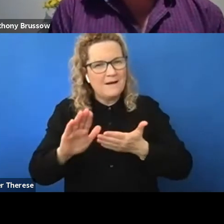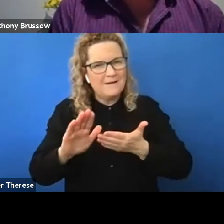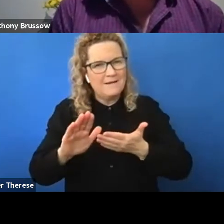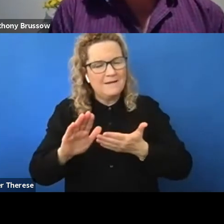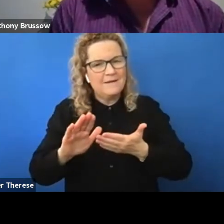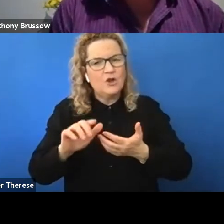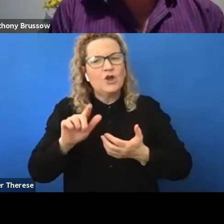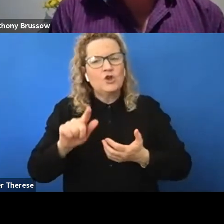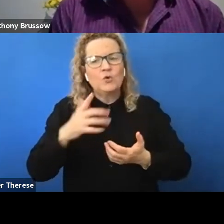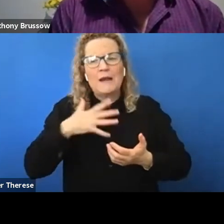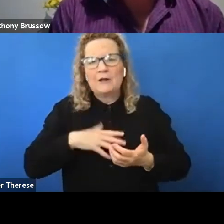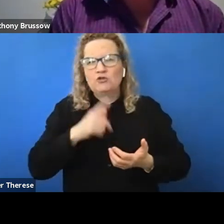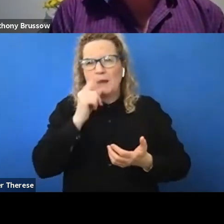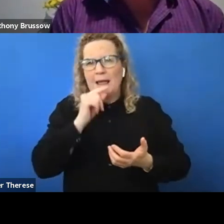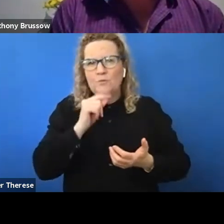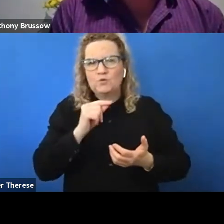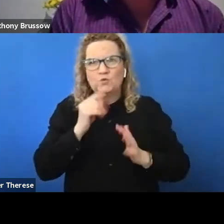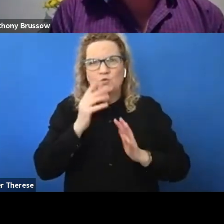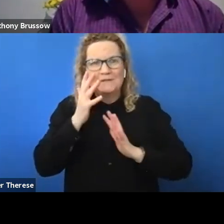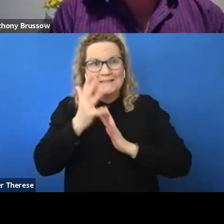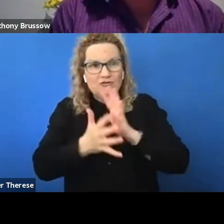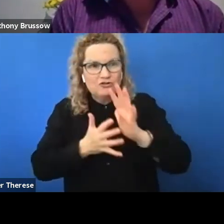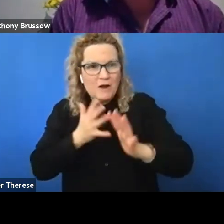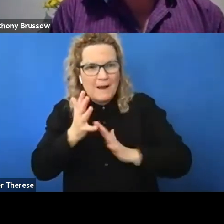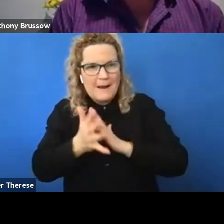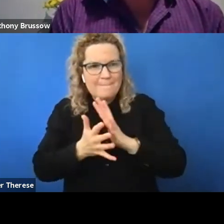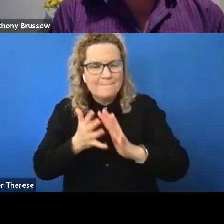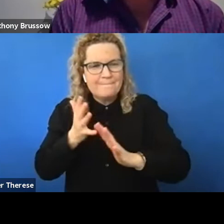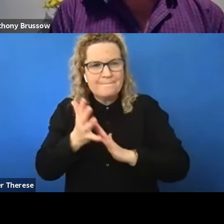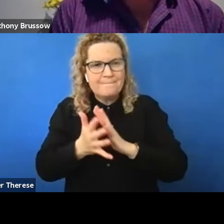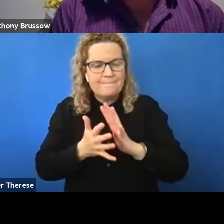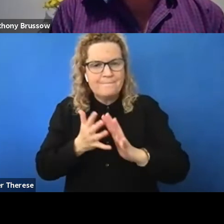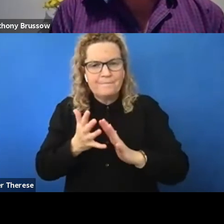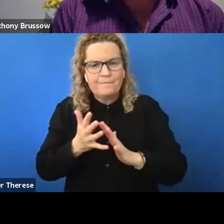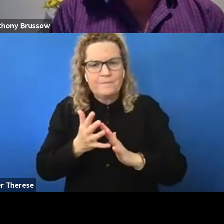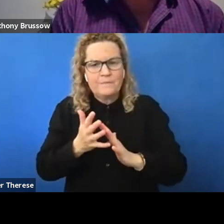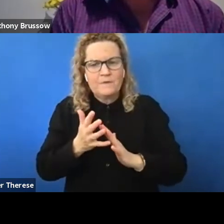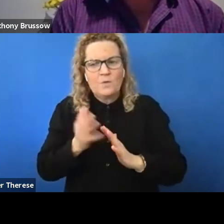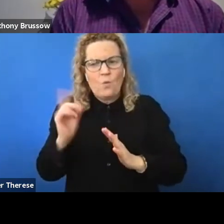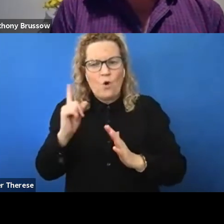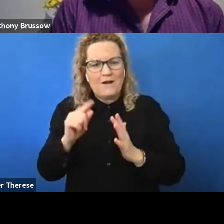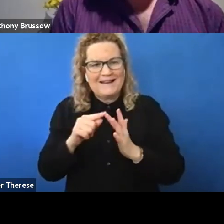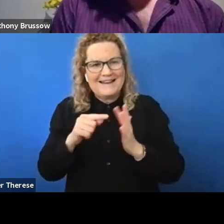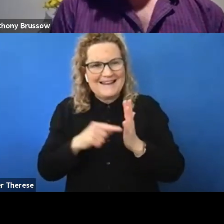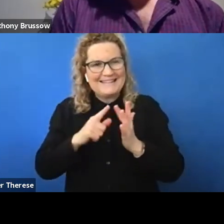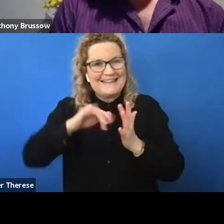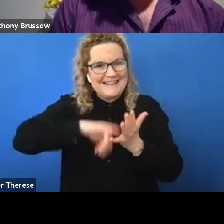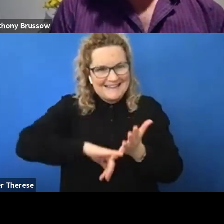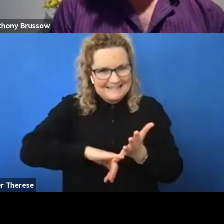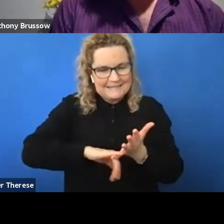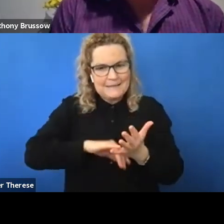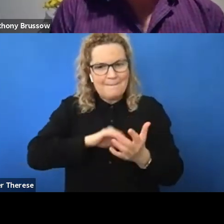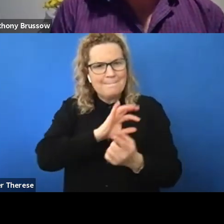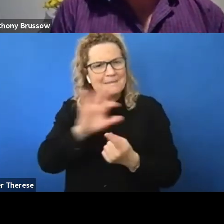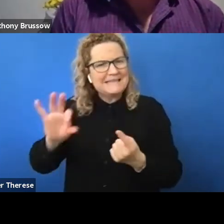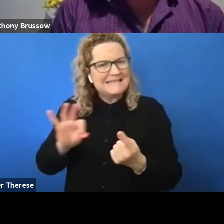to describe what it is, particularly that